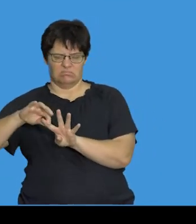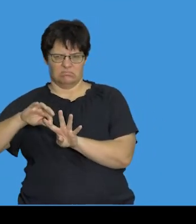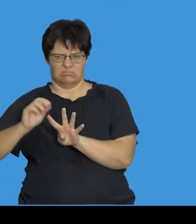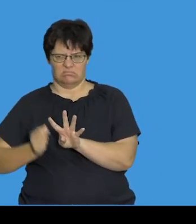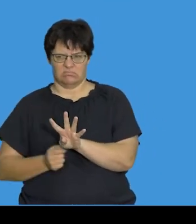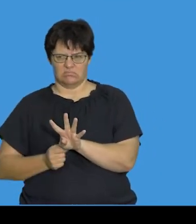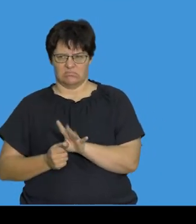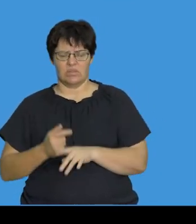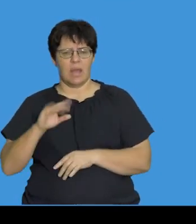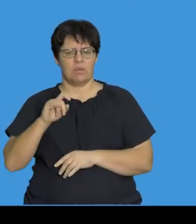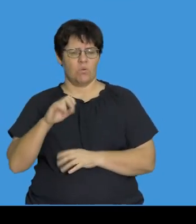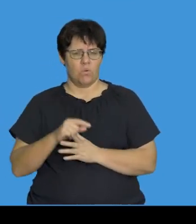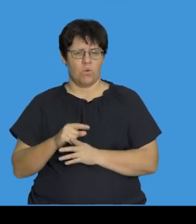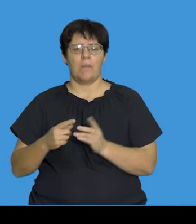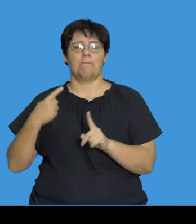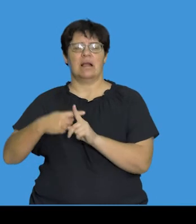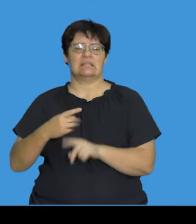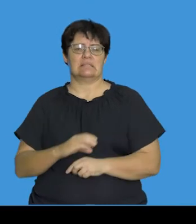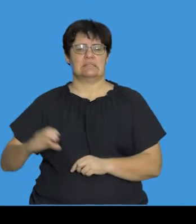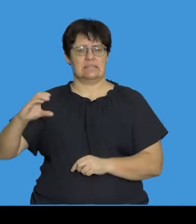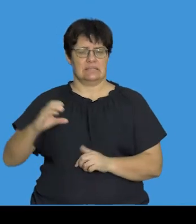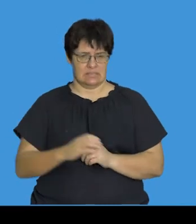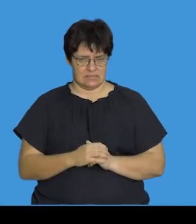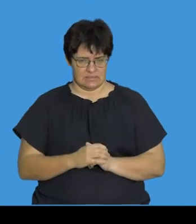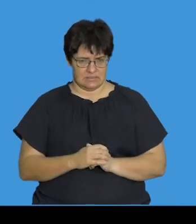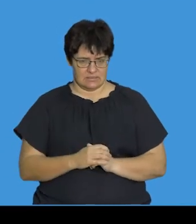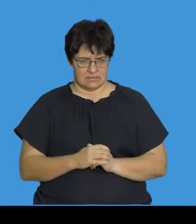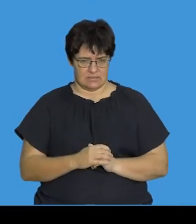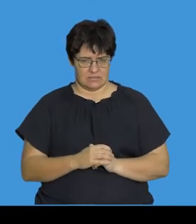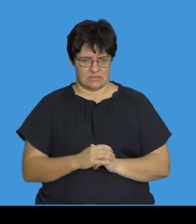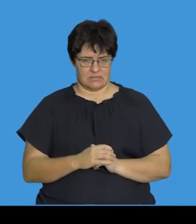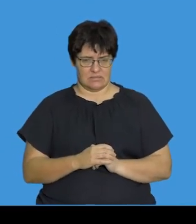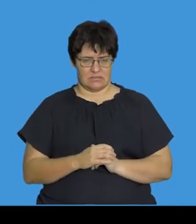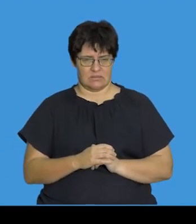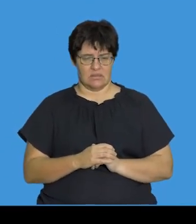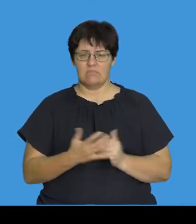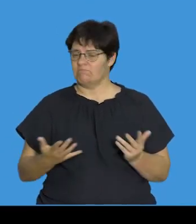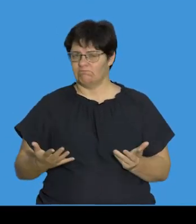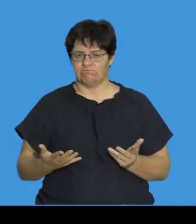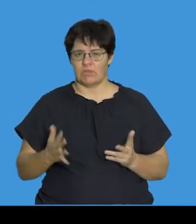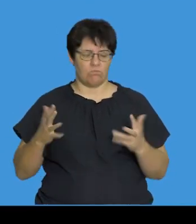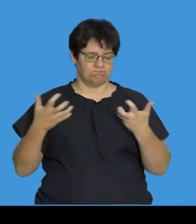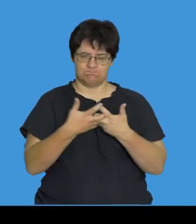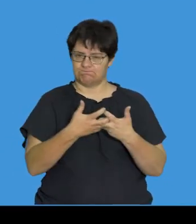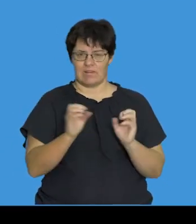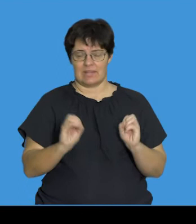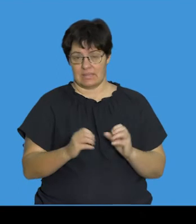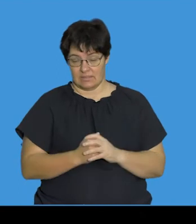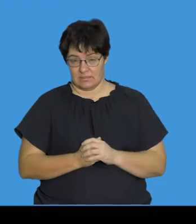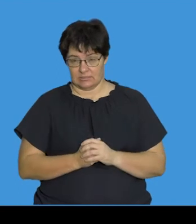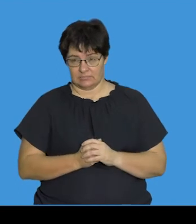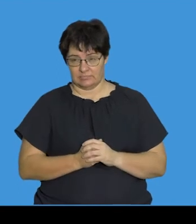as an amino acid plus an extra nucleotide that hasn't been coded for. And so